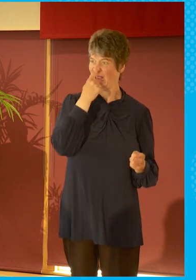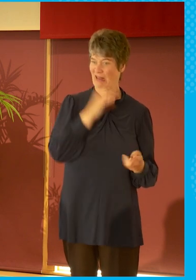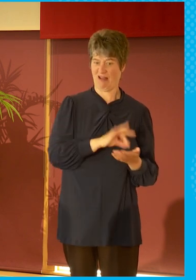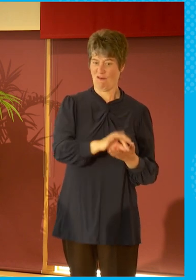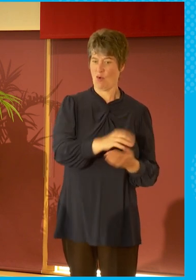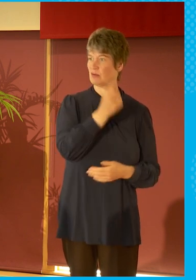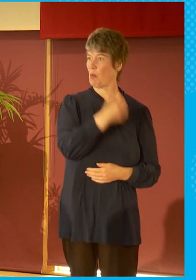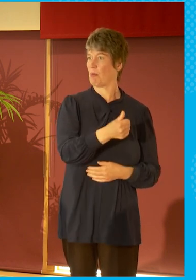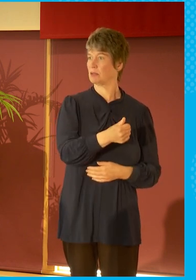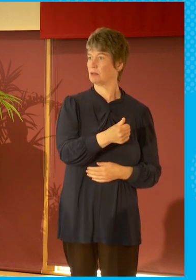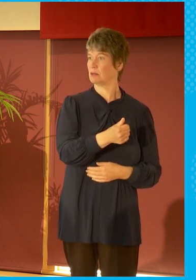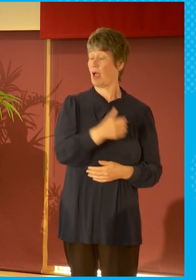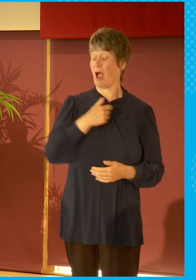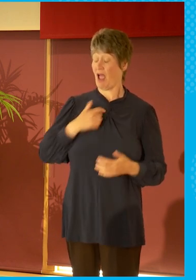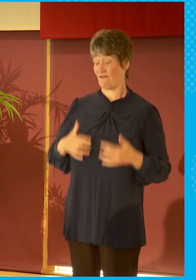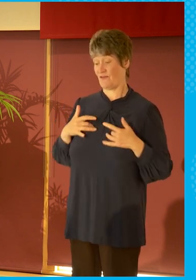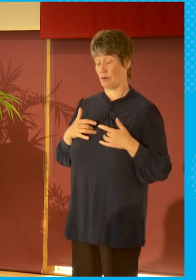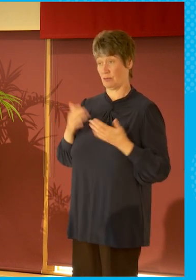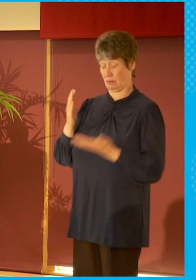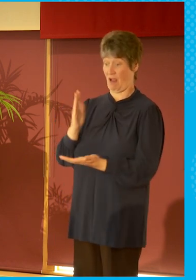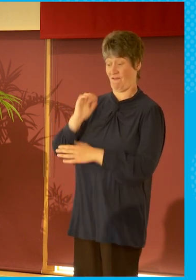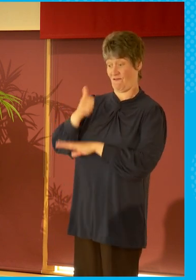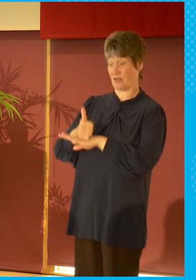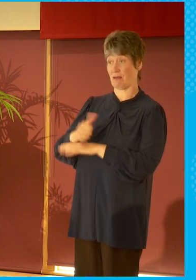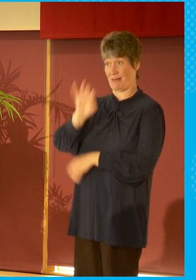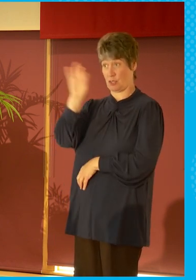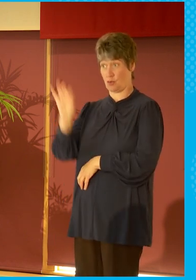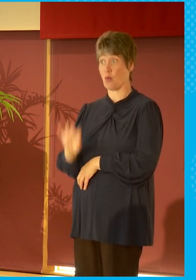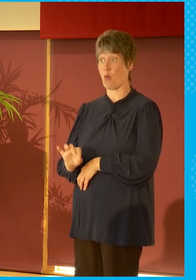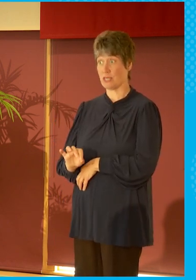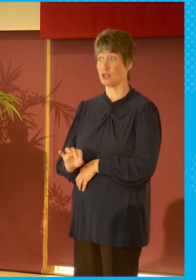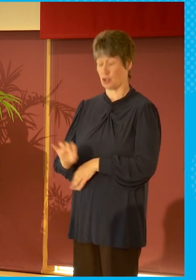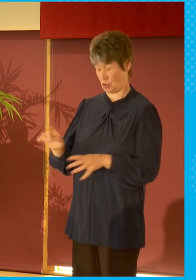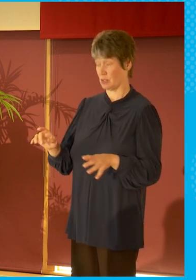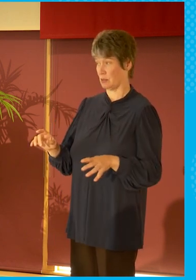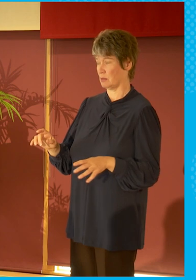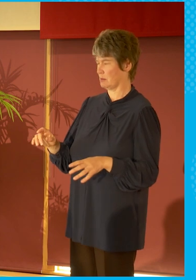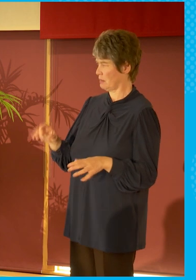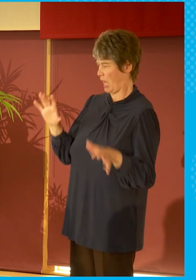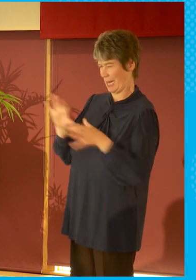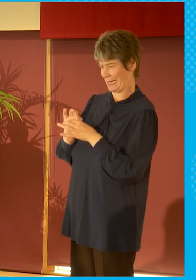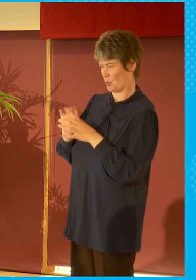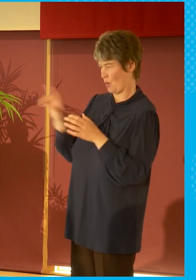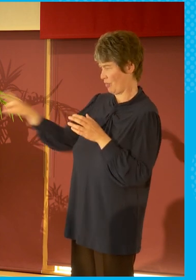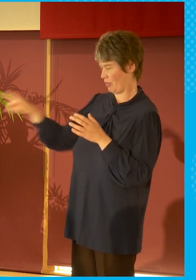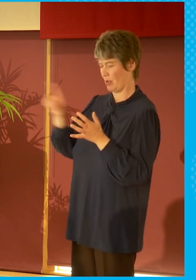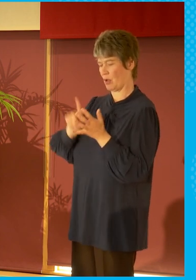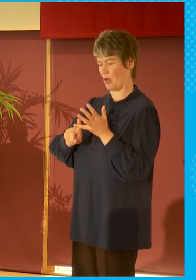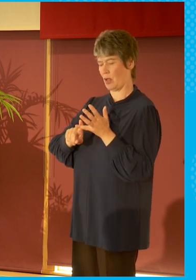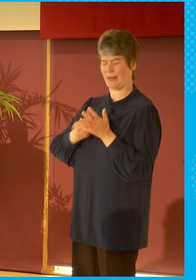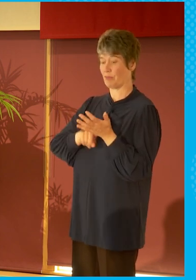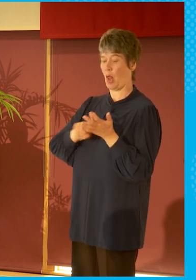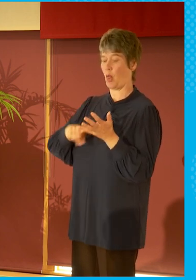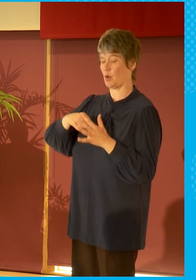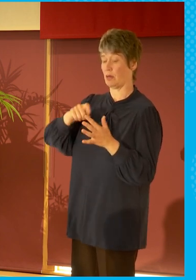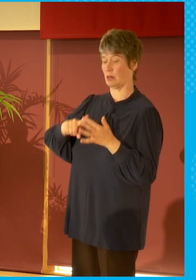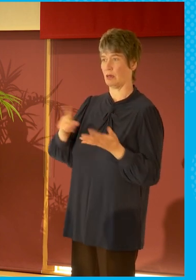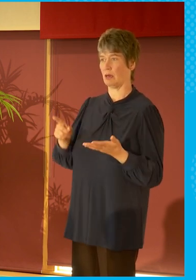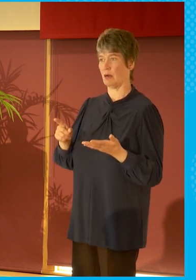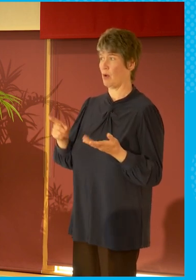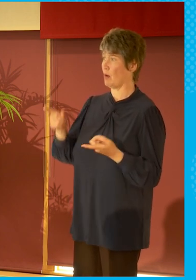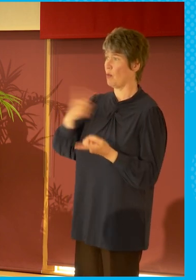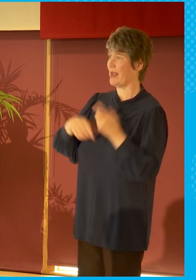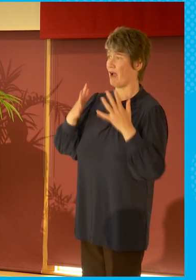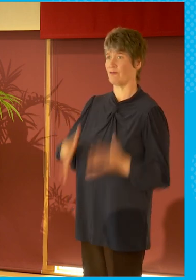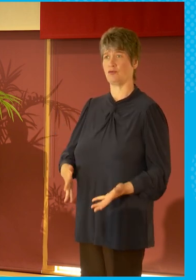questions, and I think this really touches on a point made by Luke, is what do we want? Do